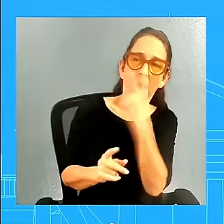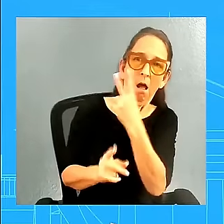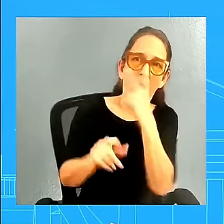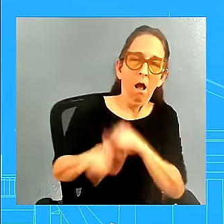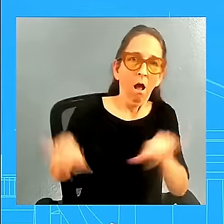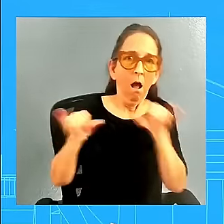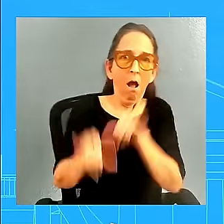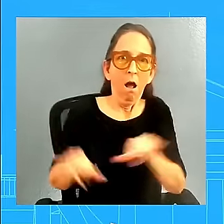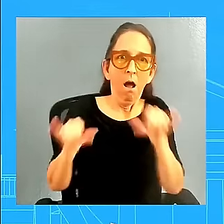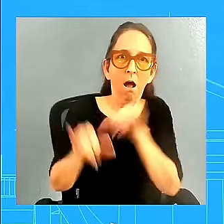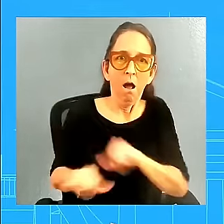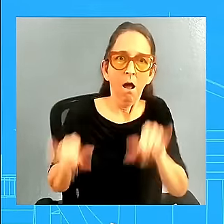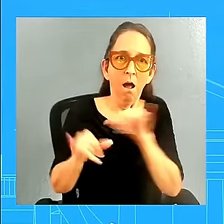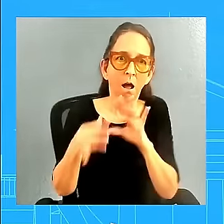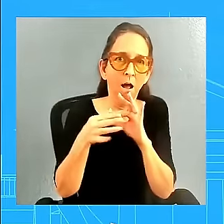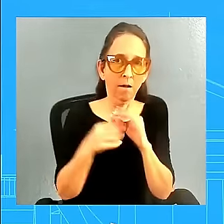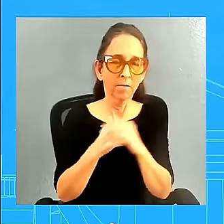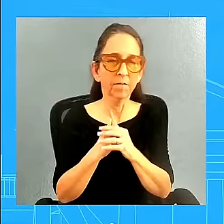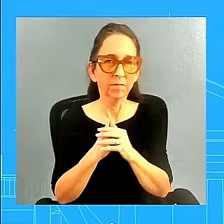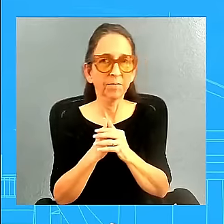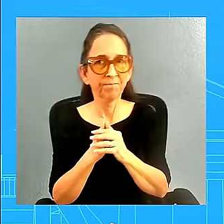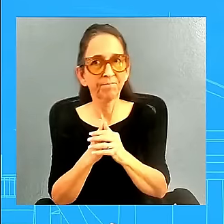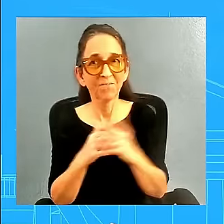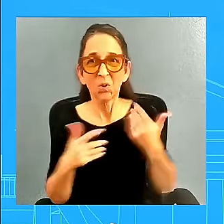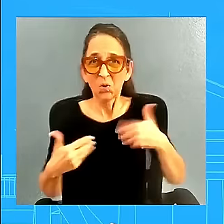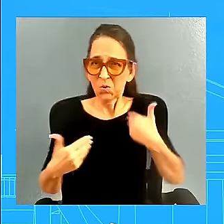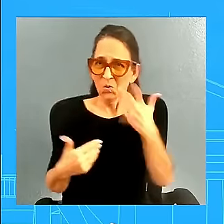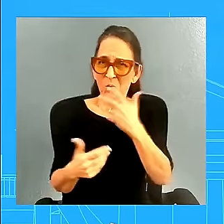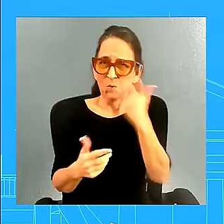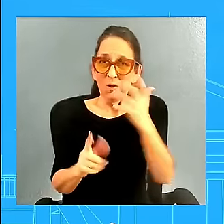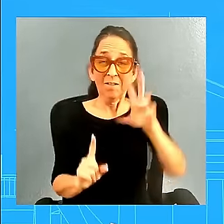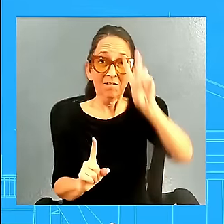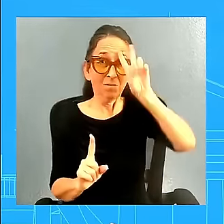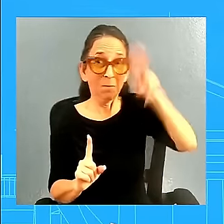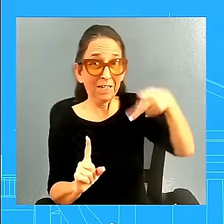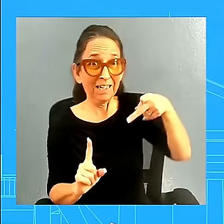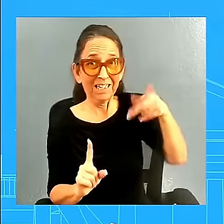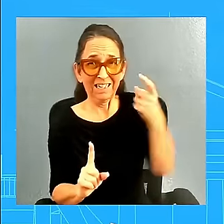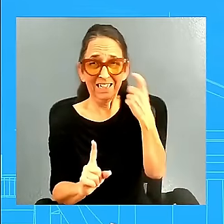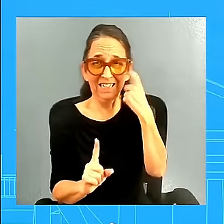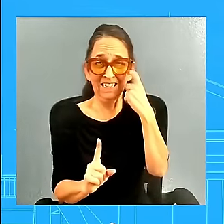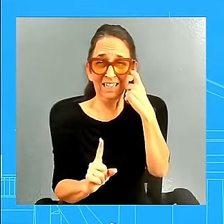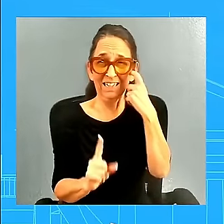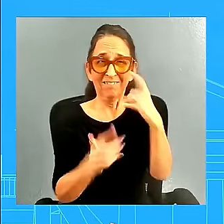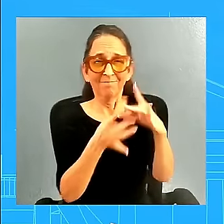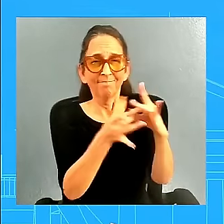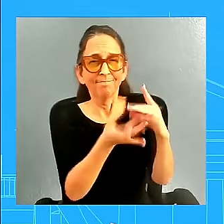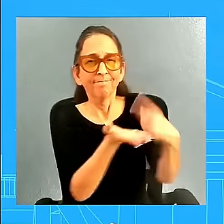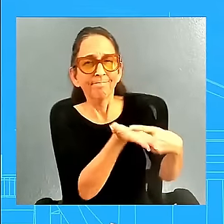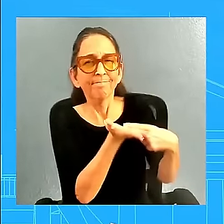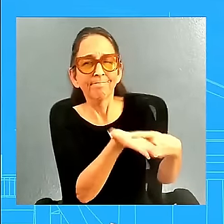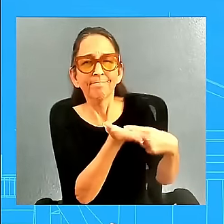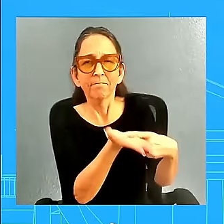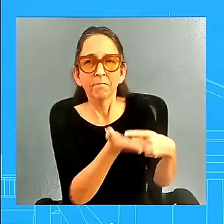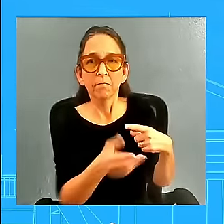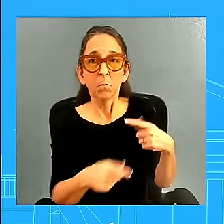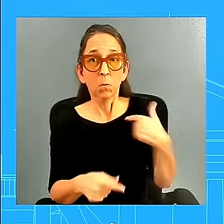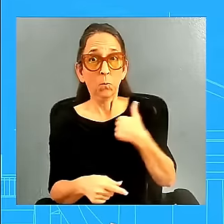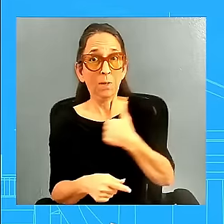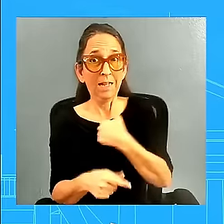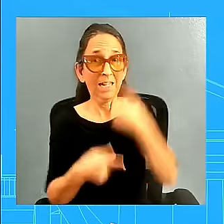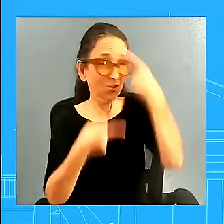agree? I know that the, the Vice President just spoke about this. Do we agree about that determination? Yes, we do.